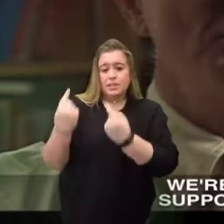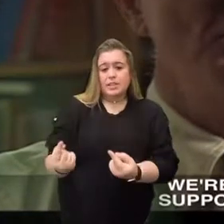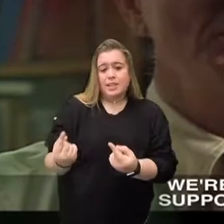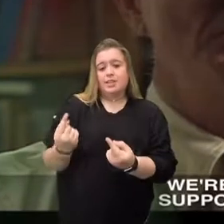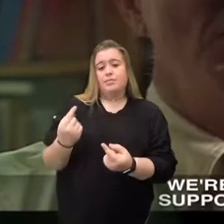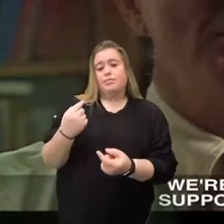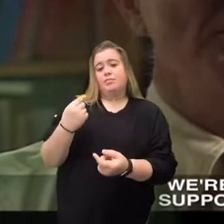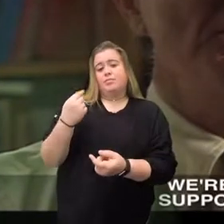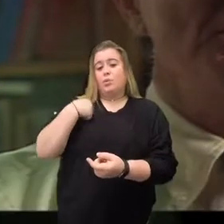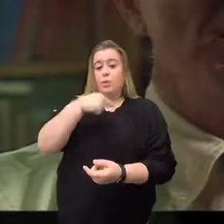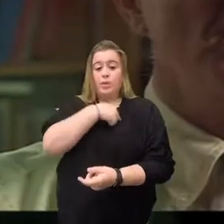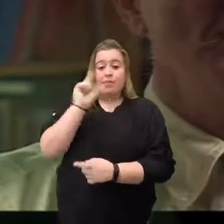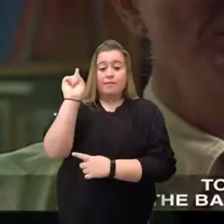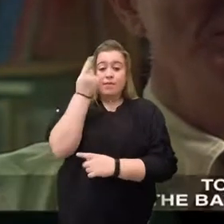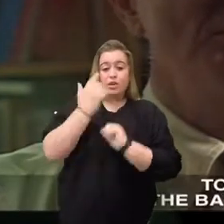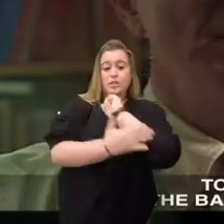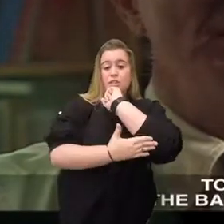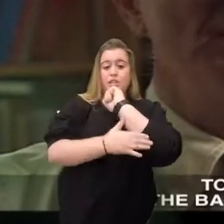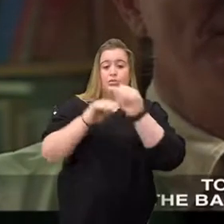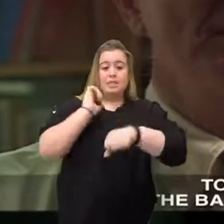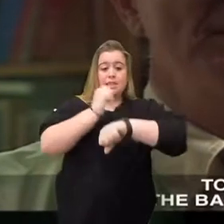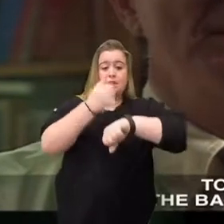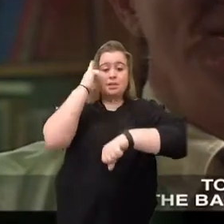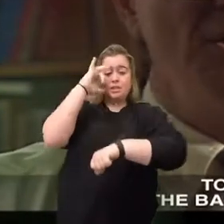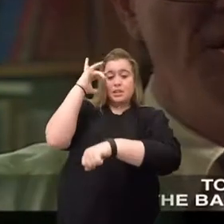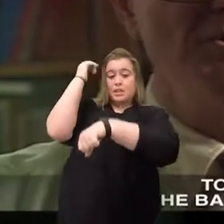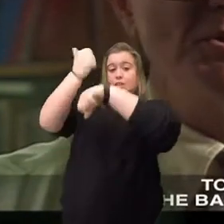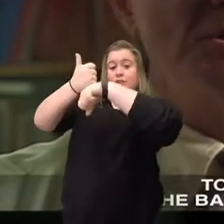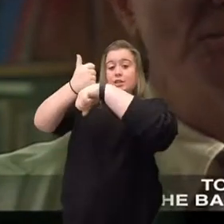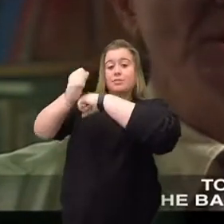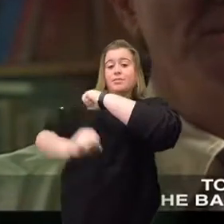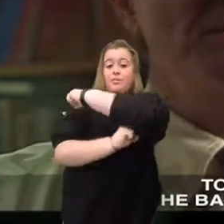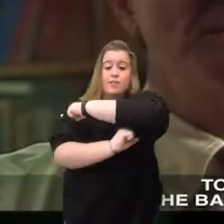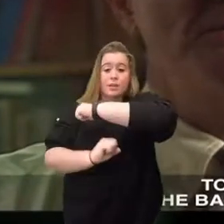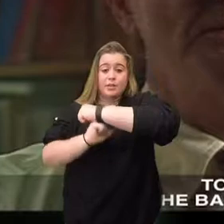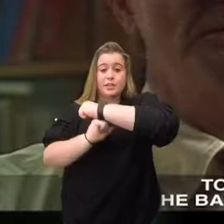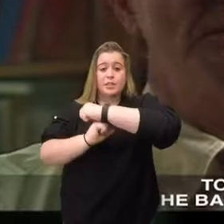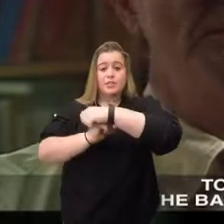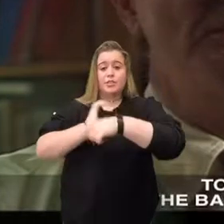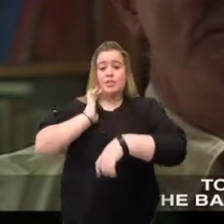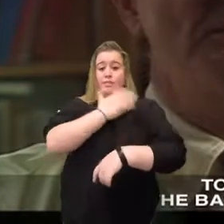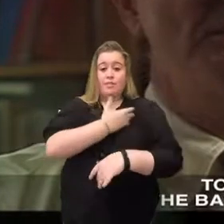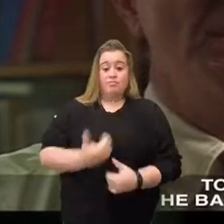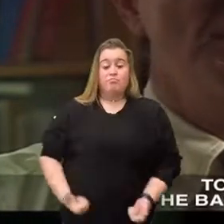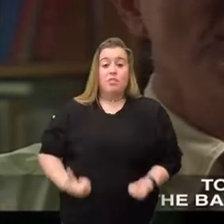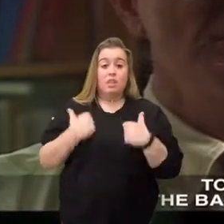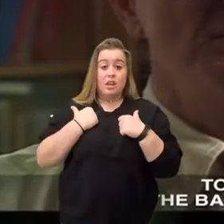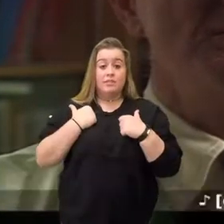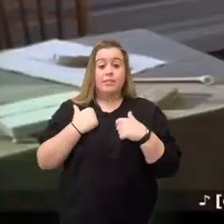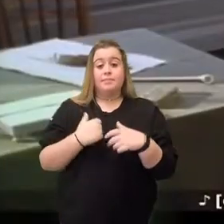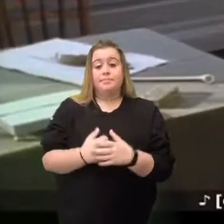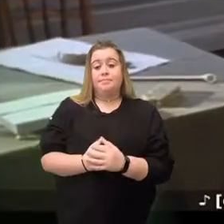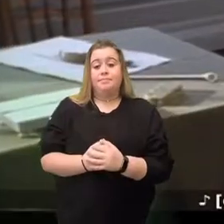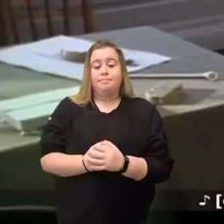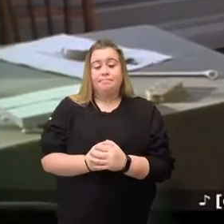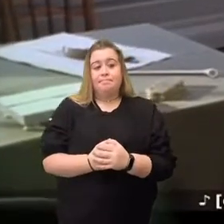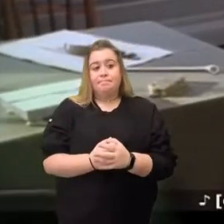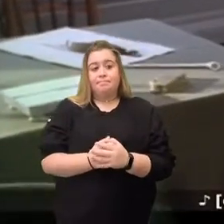nation, I suppose, in modern times to make ideology the basis of our existence.